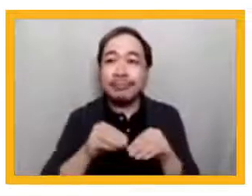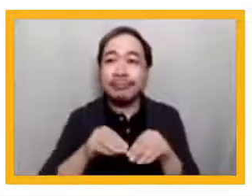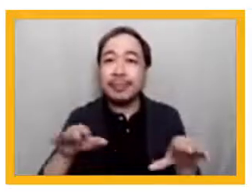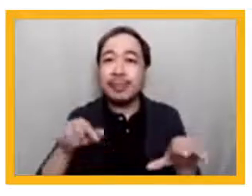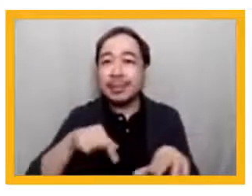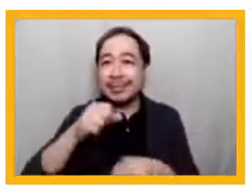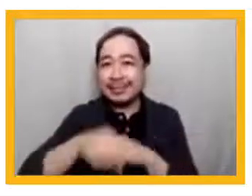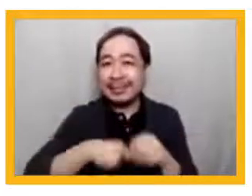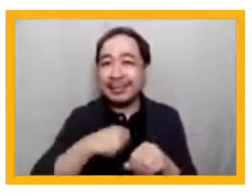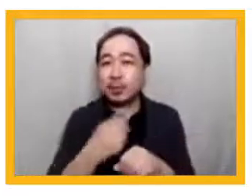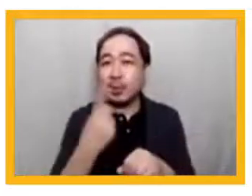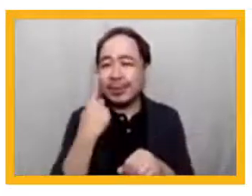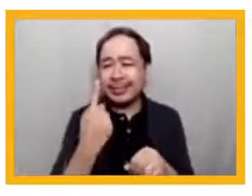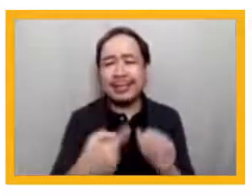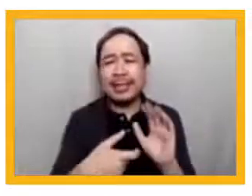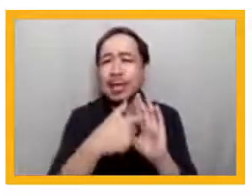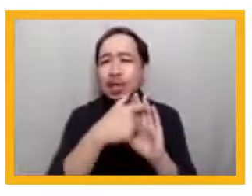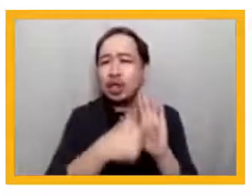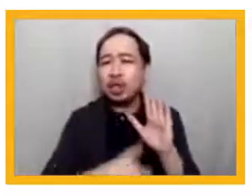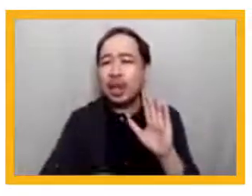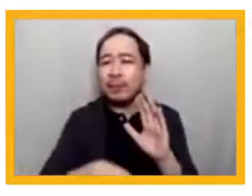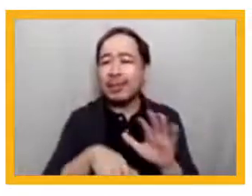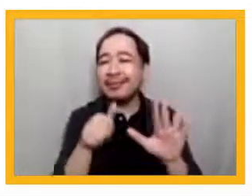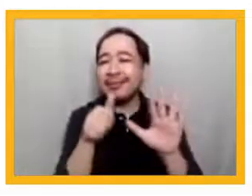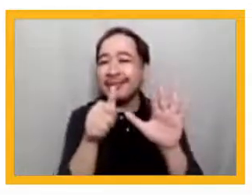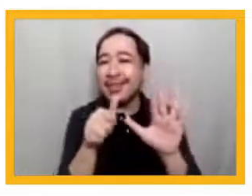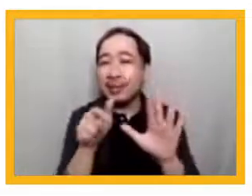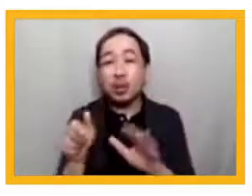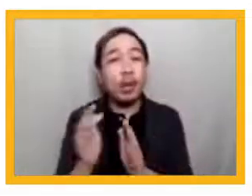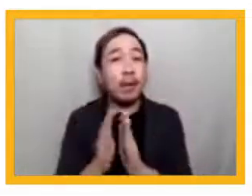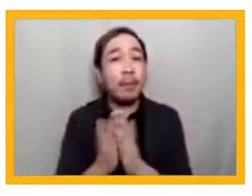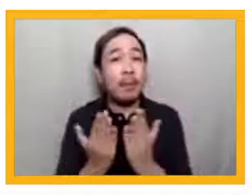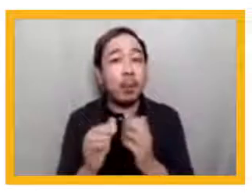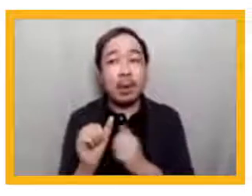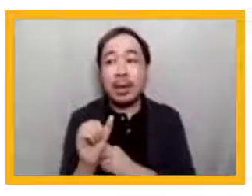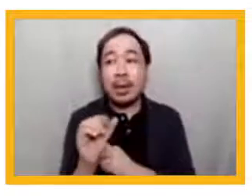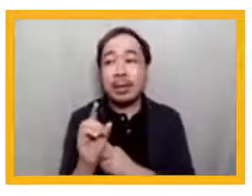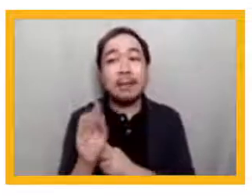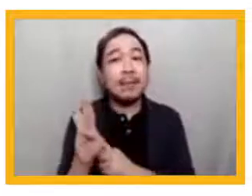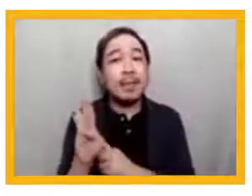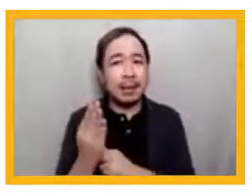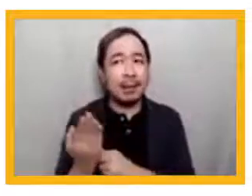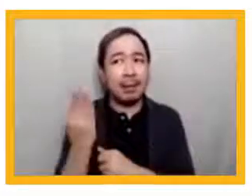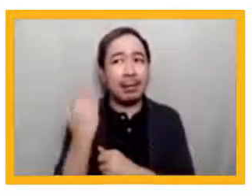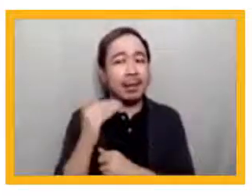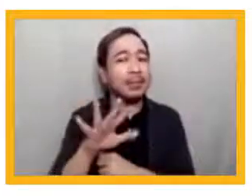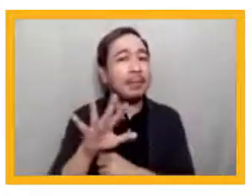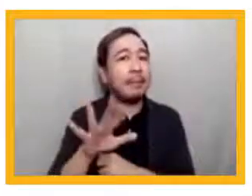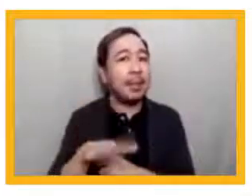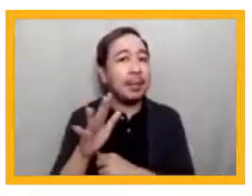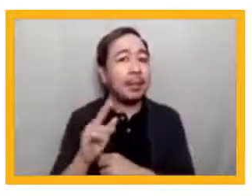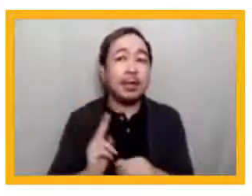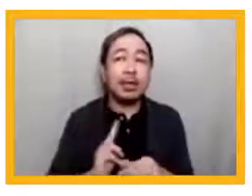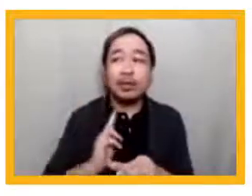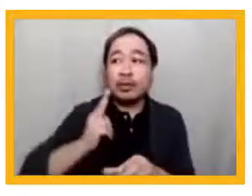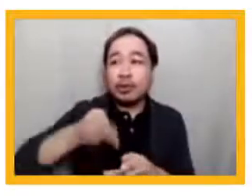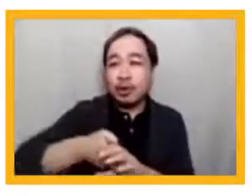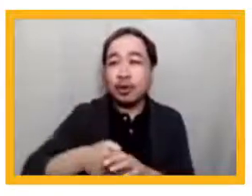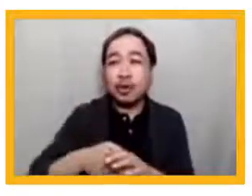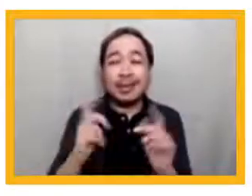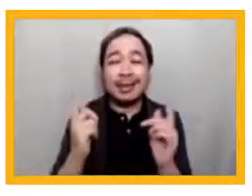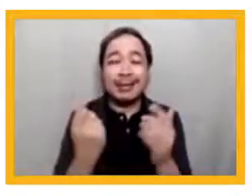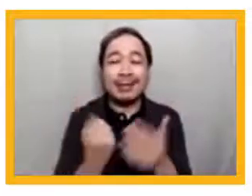chapter six in ADB's open source book on learning societies last May, and in a joint ADB event called Frontlining Education